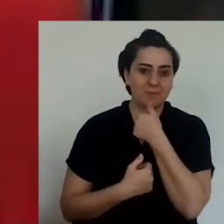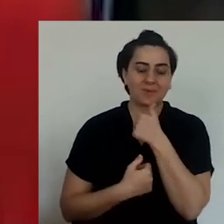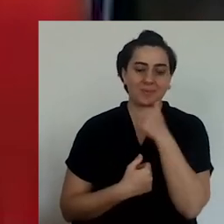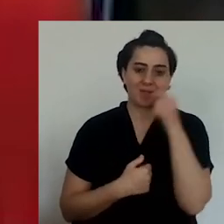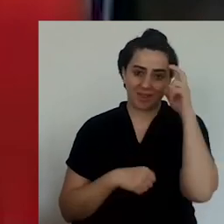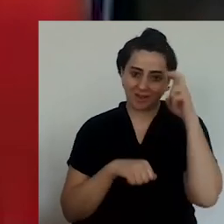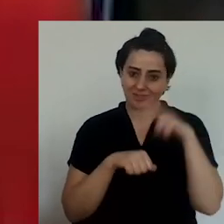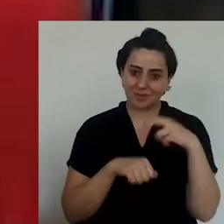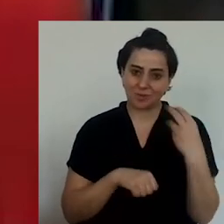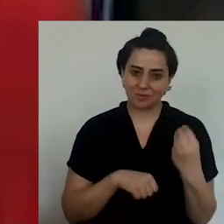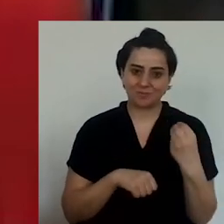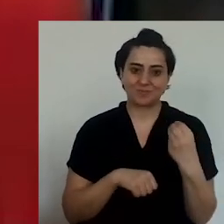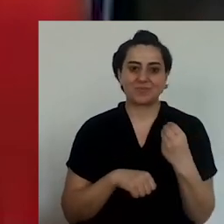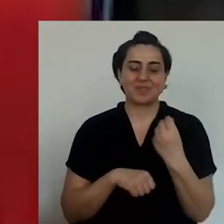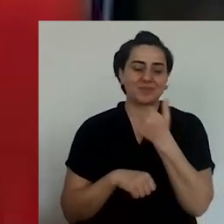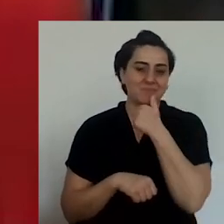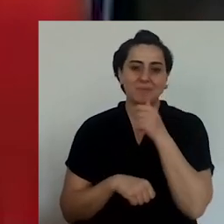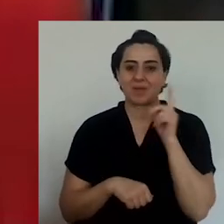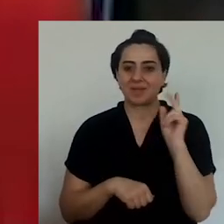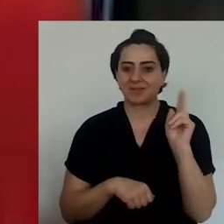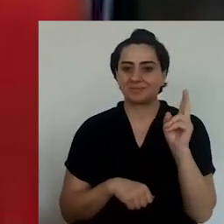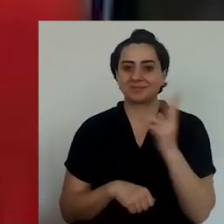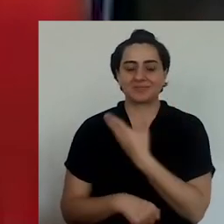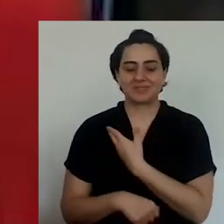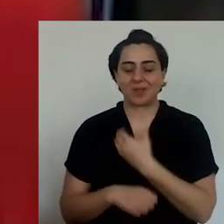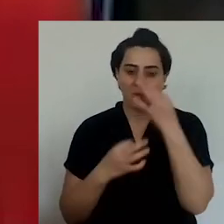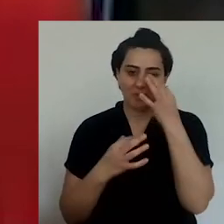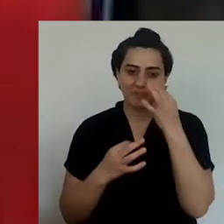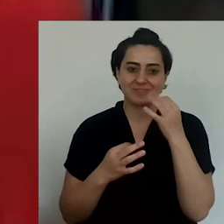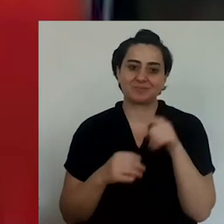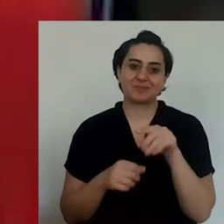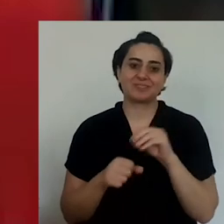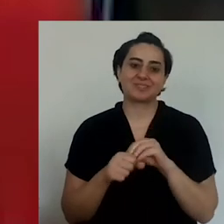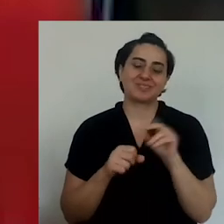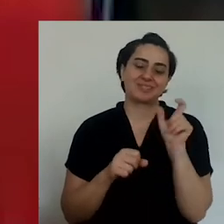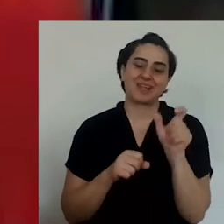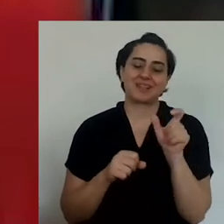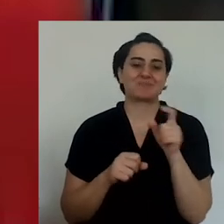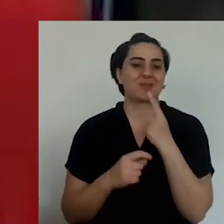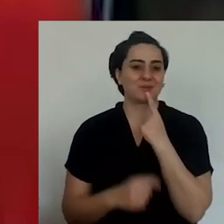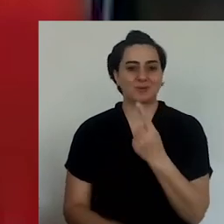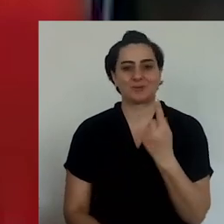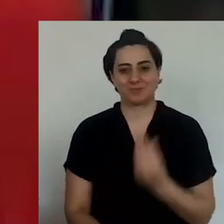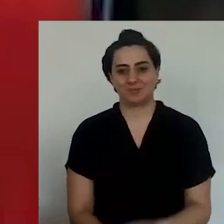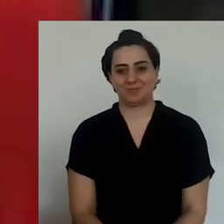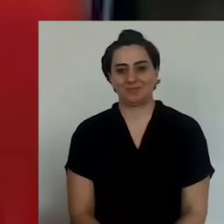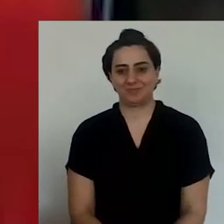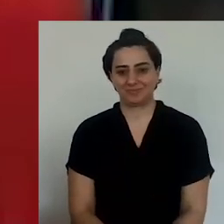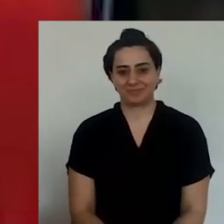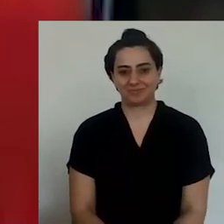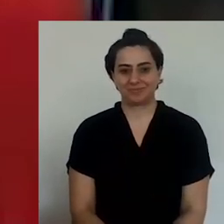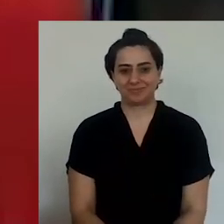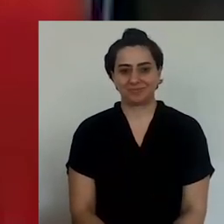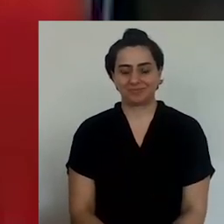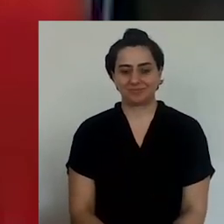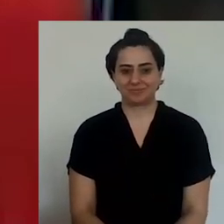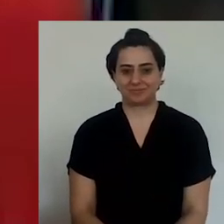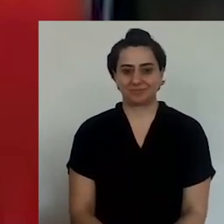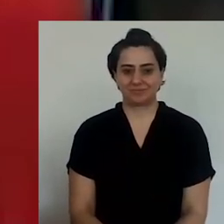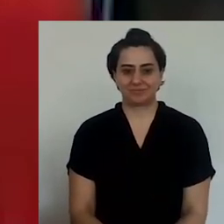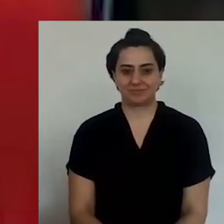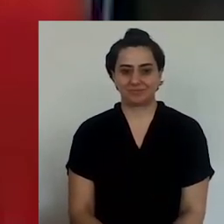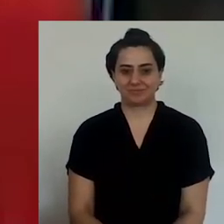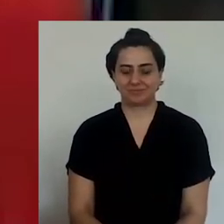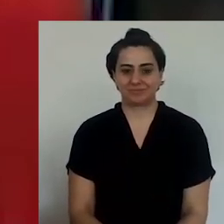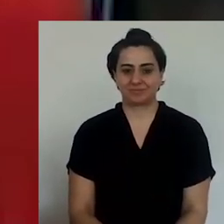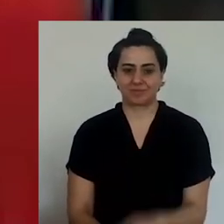But when I say this, I remember my dad. And I